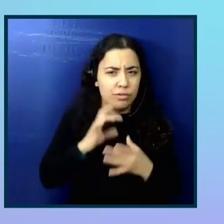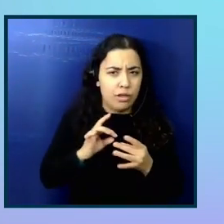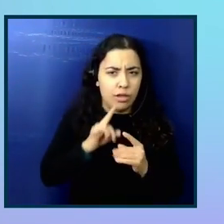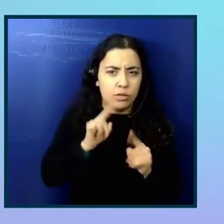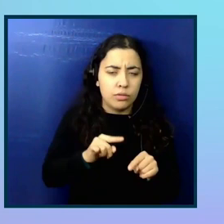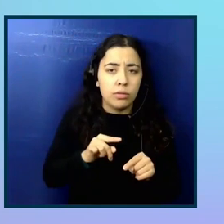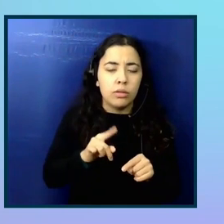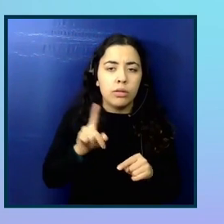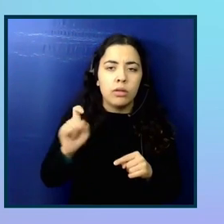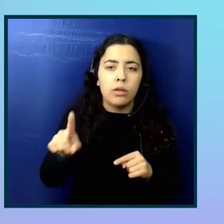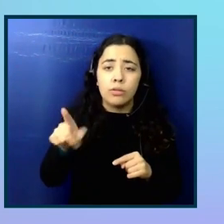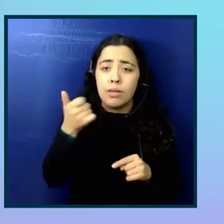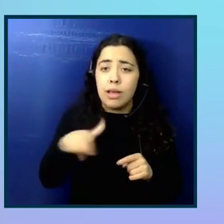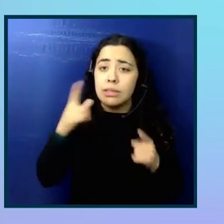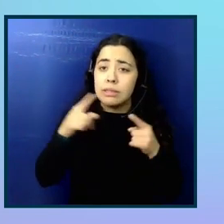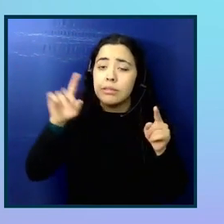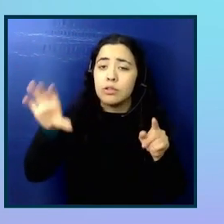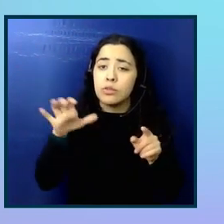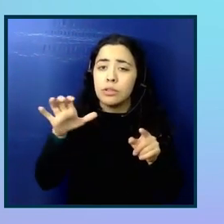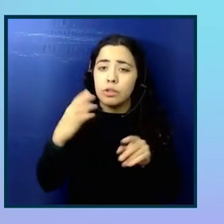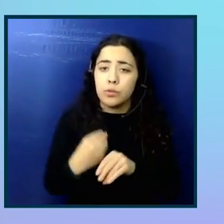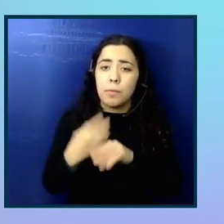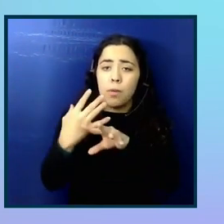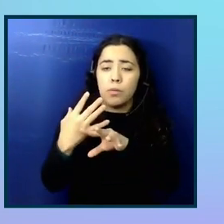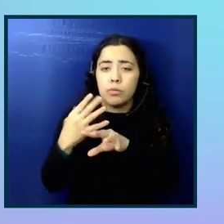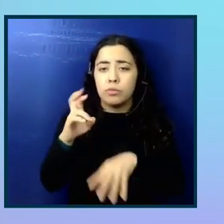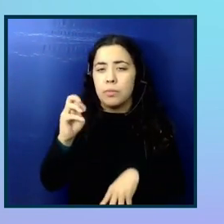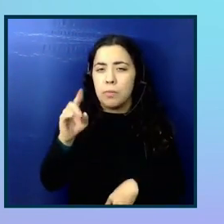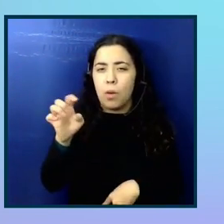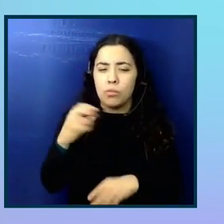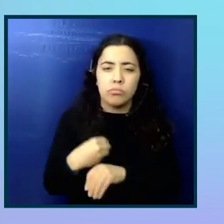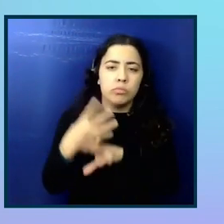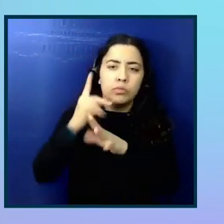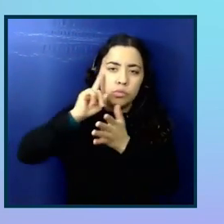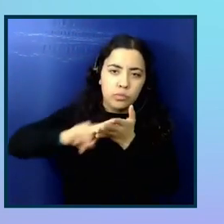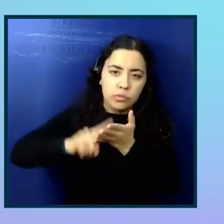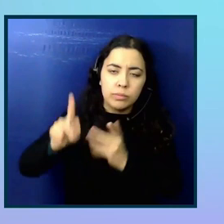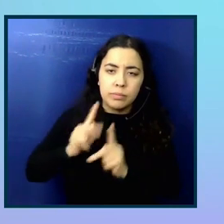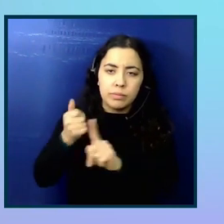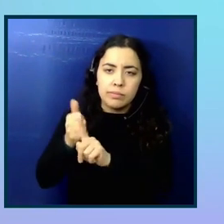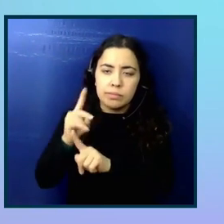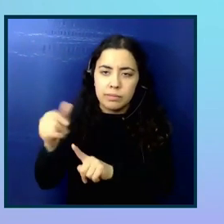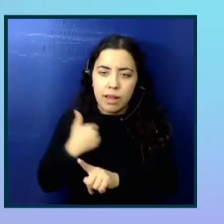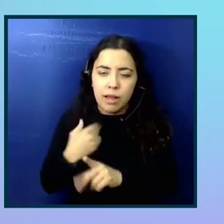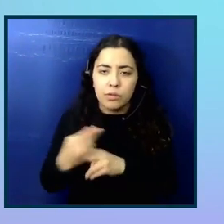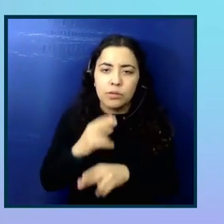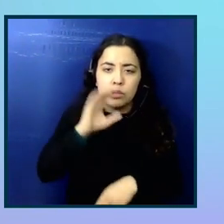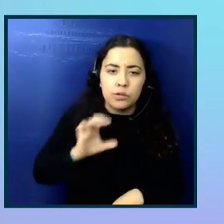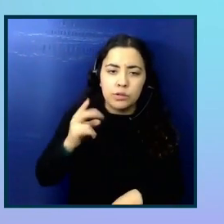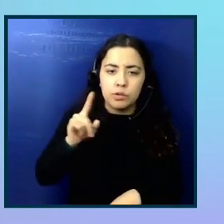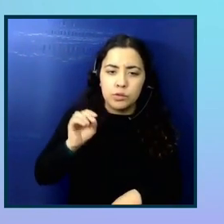is, have you had any success doing remote research with people with disability using Zoom and Figma? I know earlier,